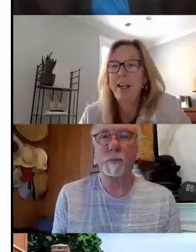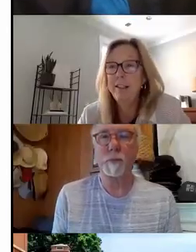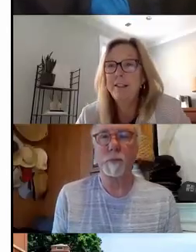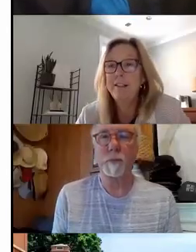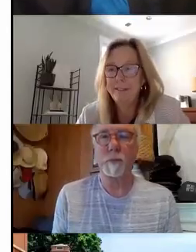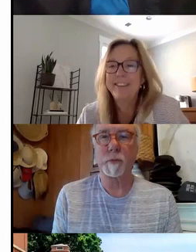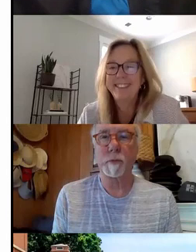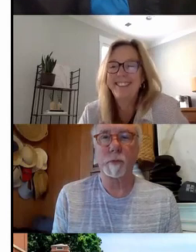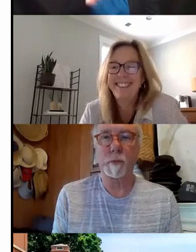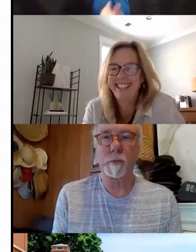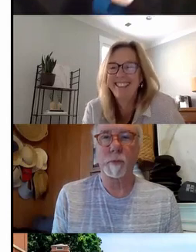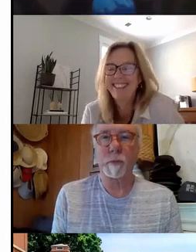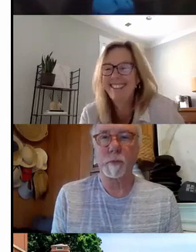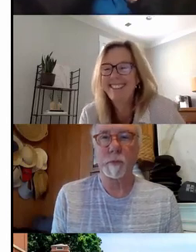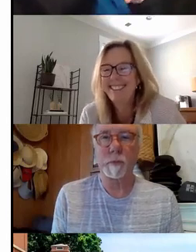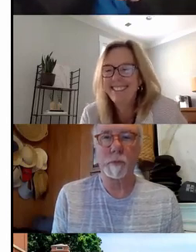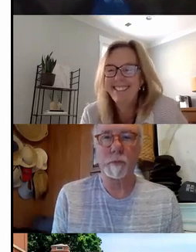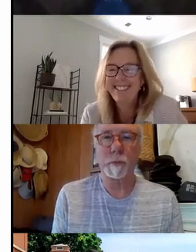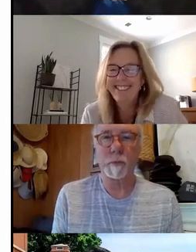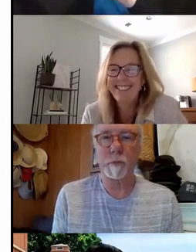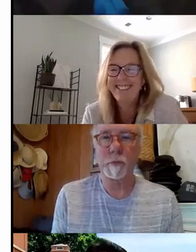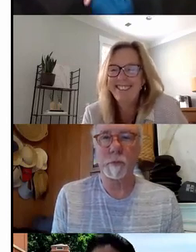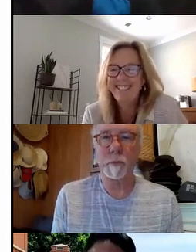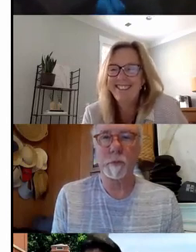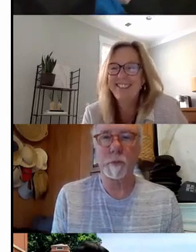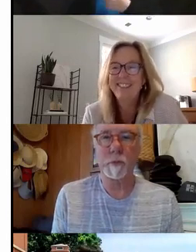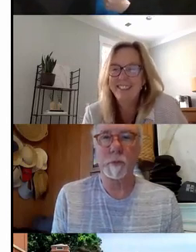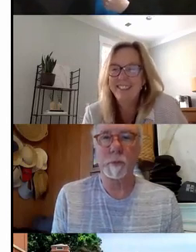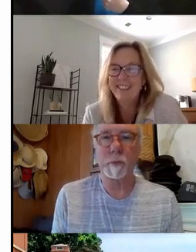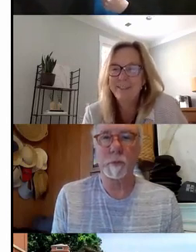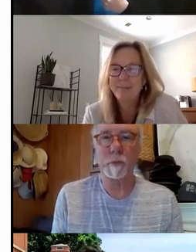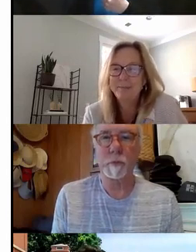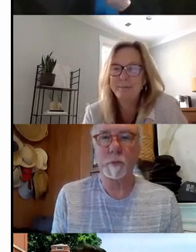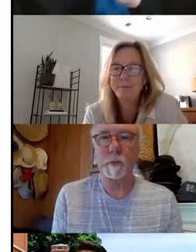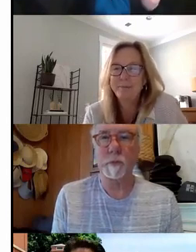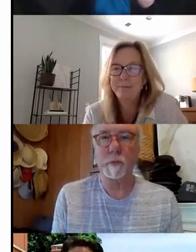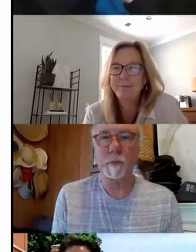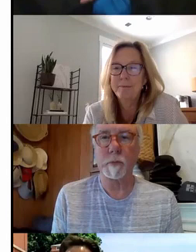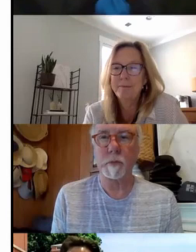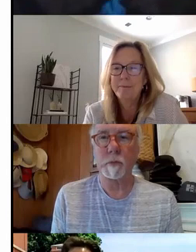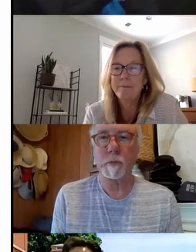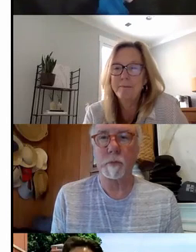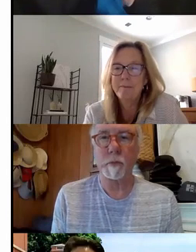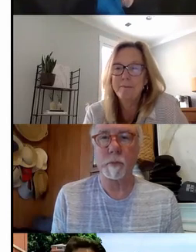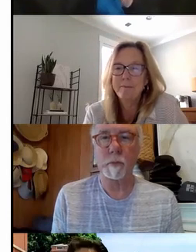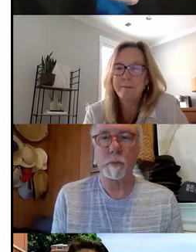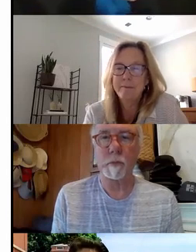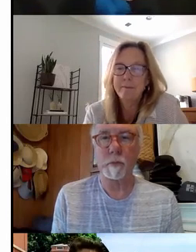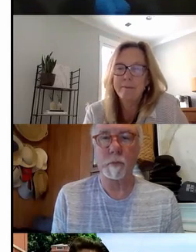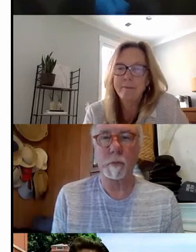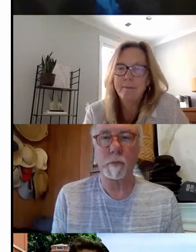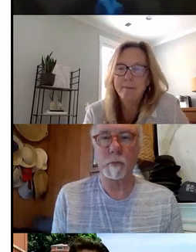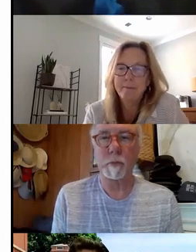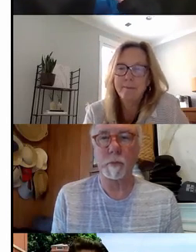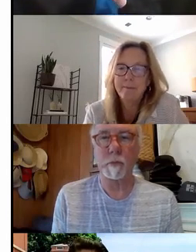Um, I can jump in. Um, so students with disabilities, um, would be any student with a disability in the state of Iowa between the